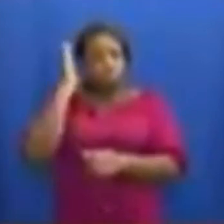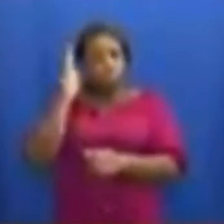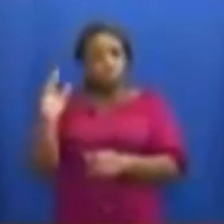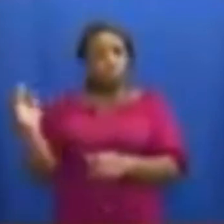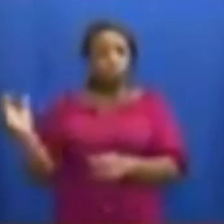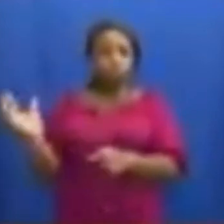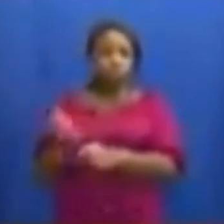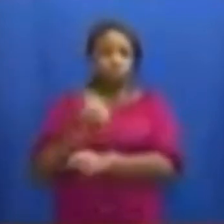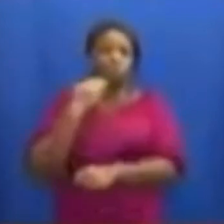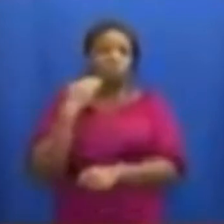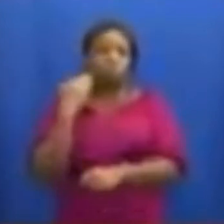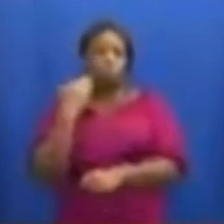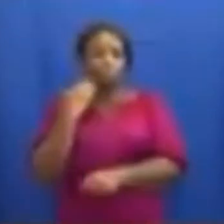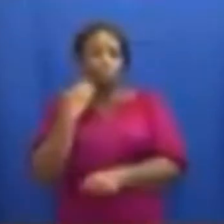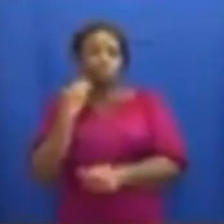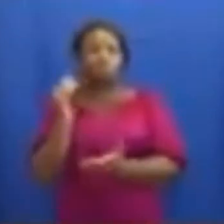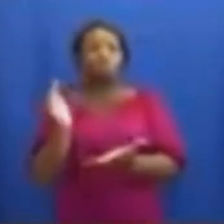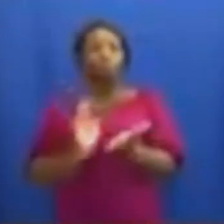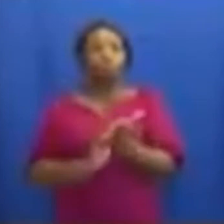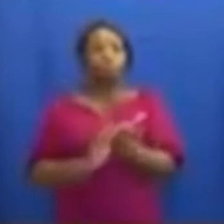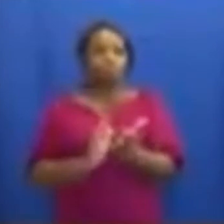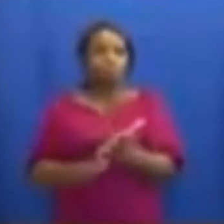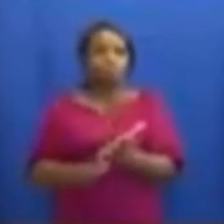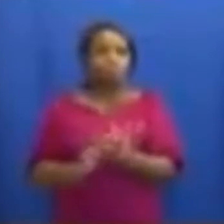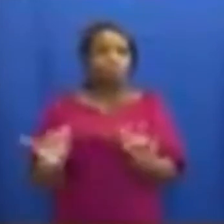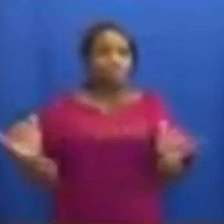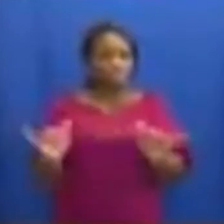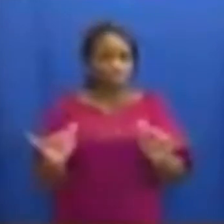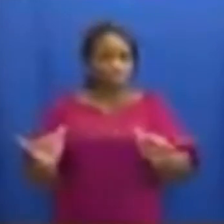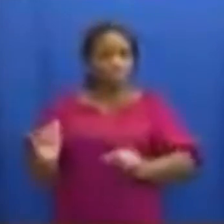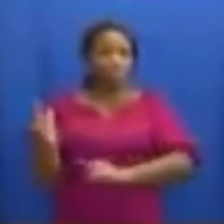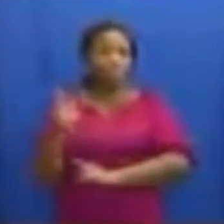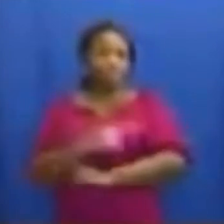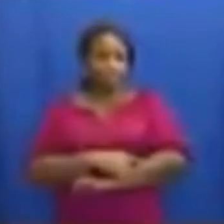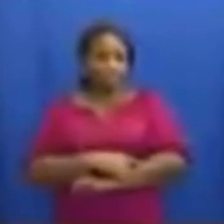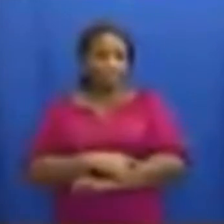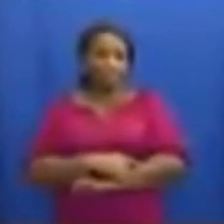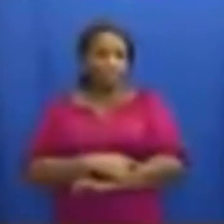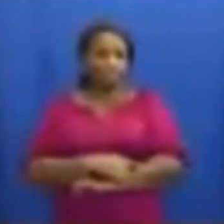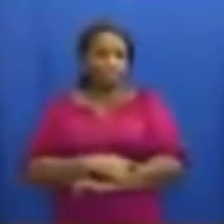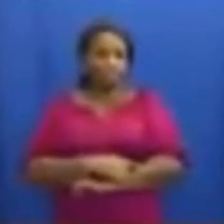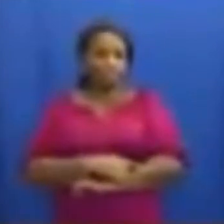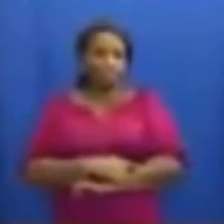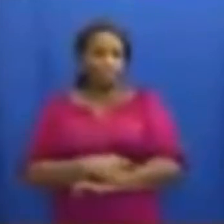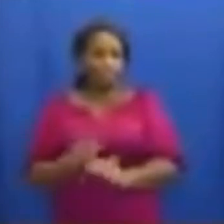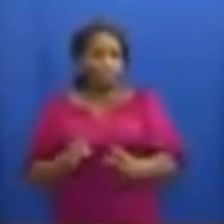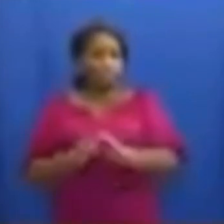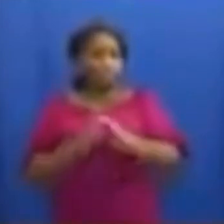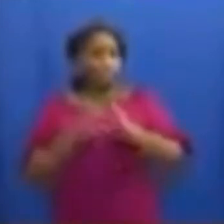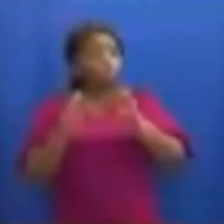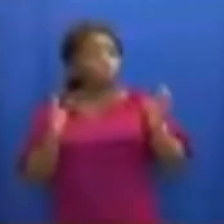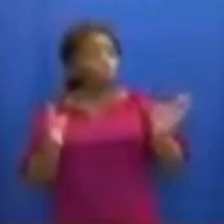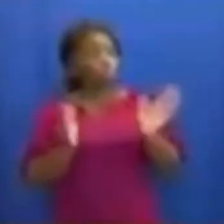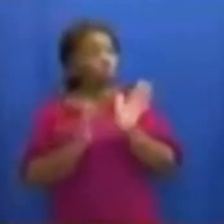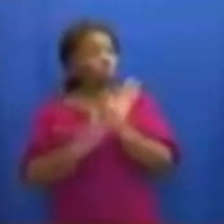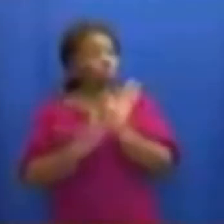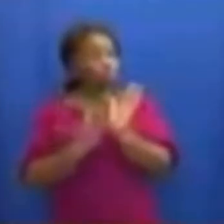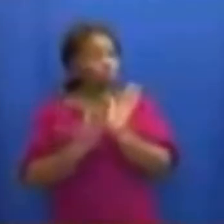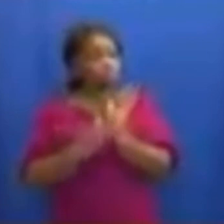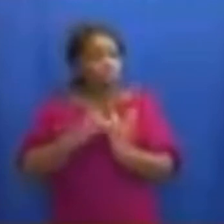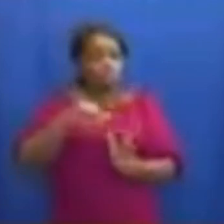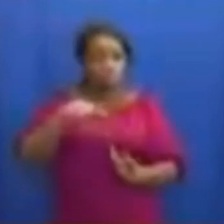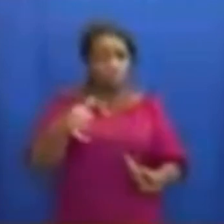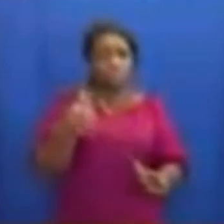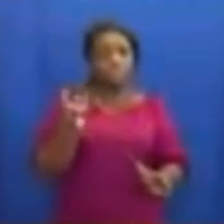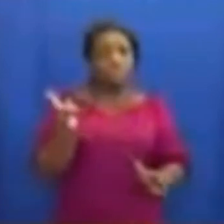from home to their respective schools on the same date. Prior to reopening, all junior